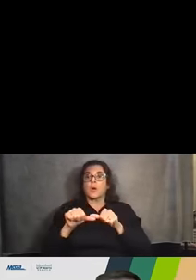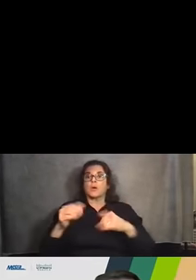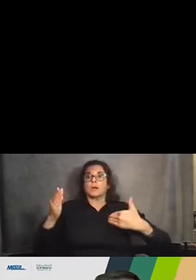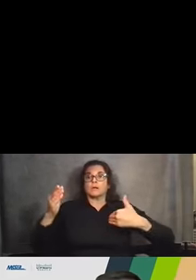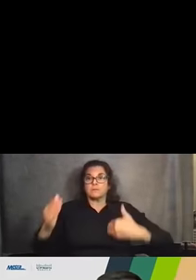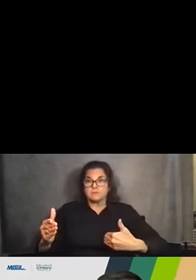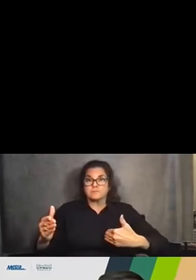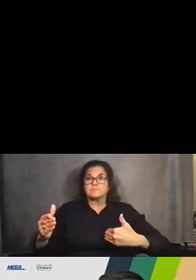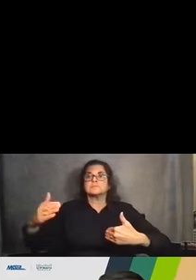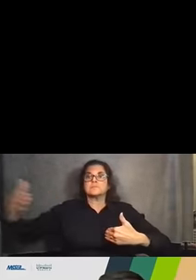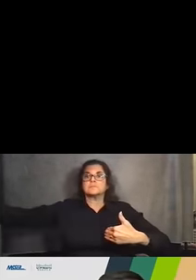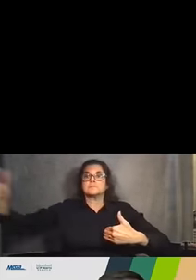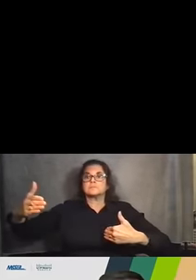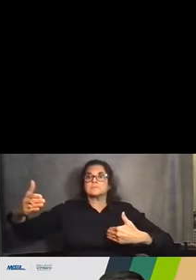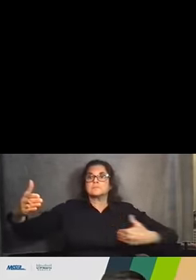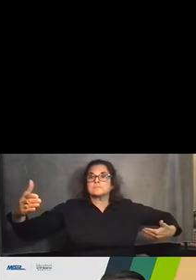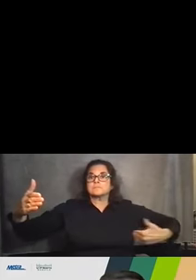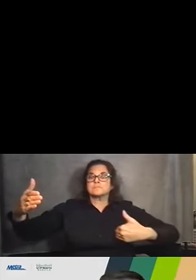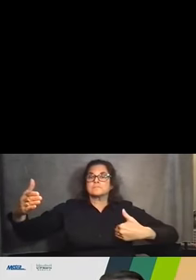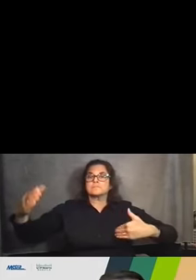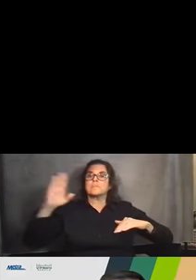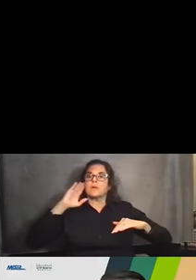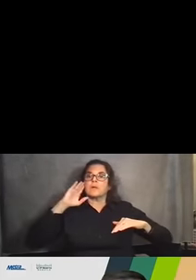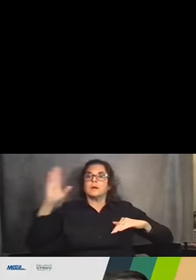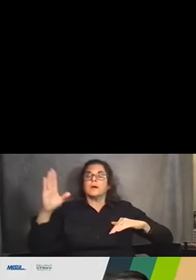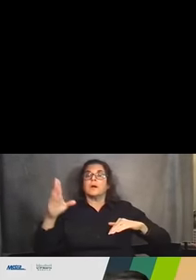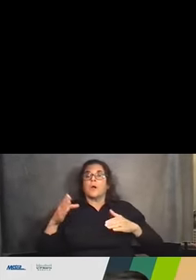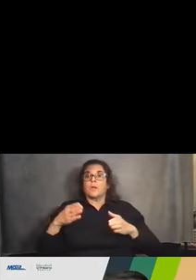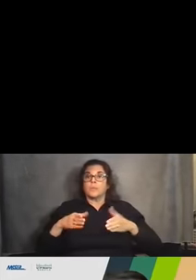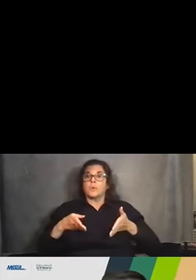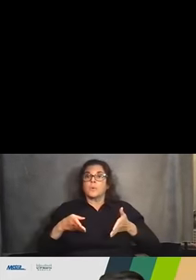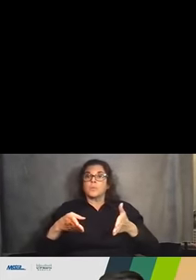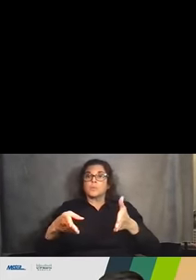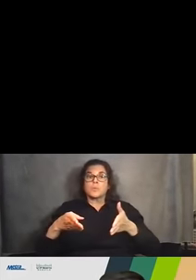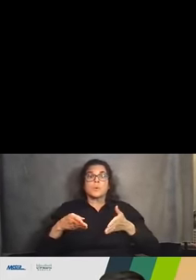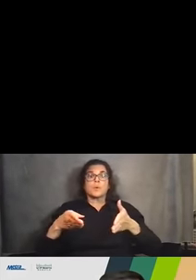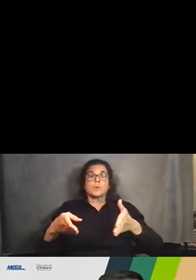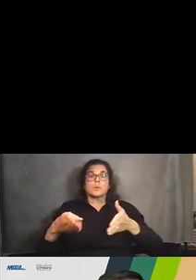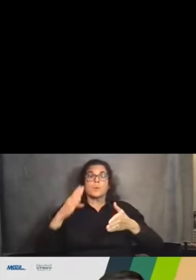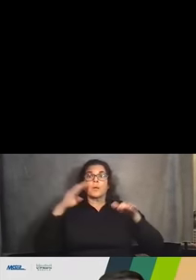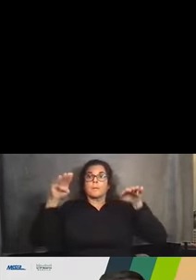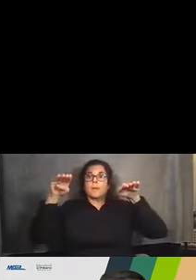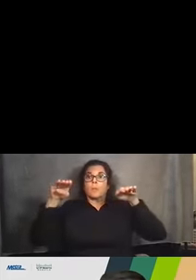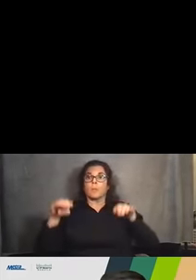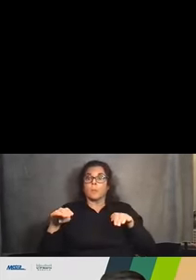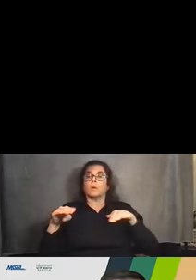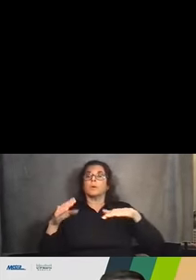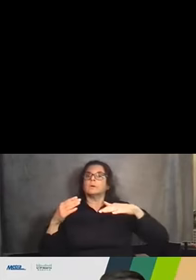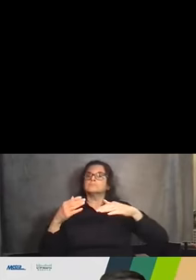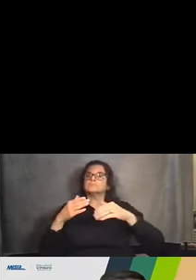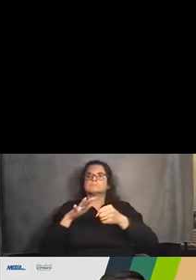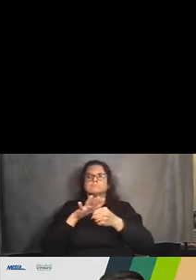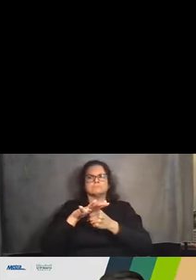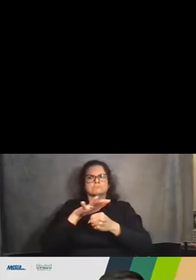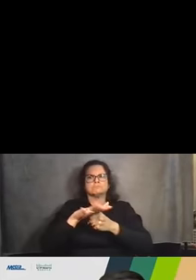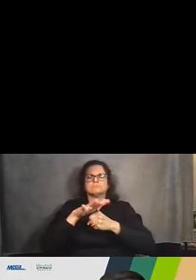Roscoe will be lowered to maintain vertical clearance for vehicles traveling under the bridge, as well as vertical clearance for the metro trains under